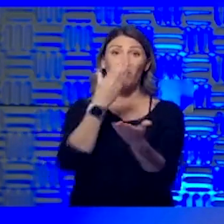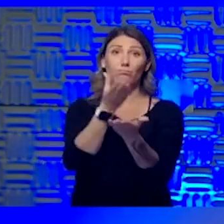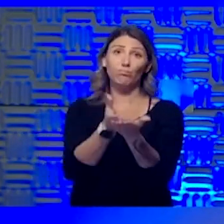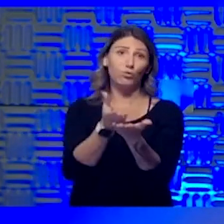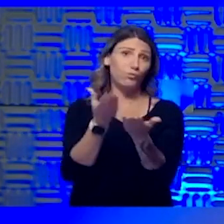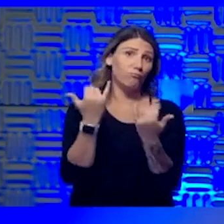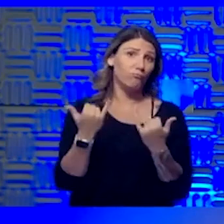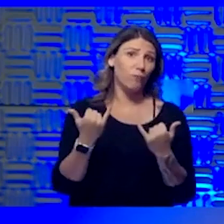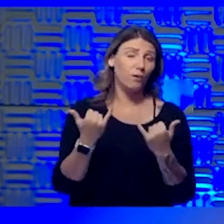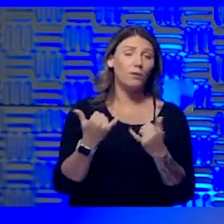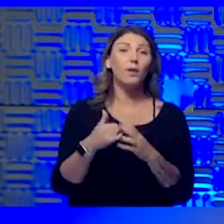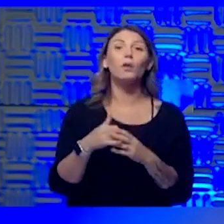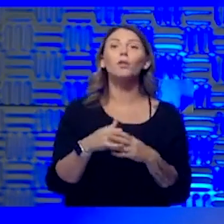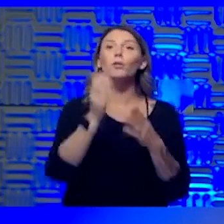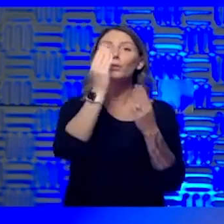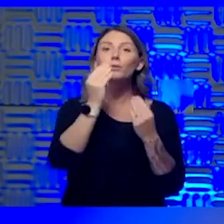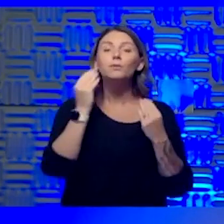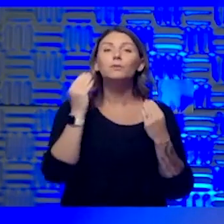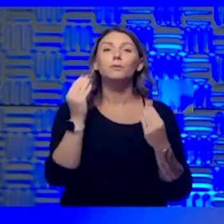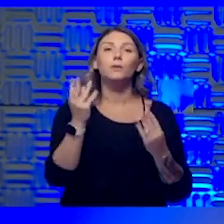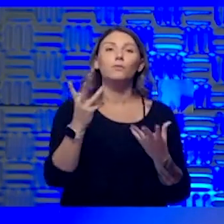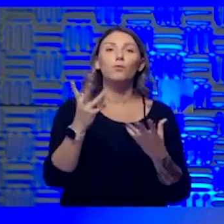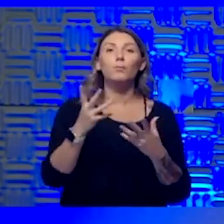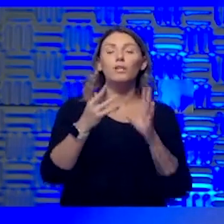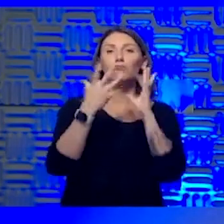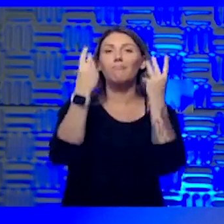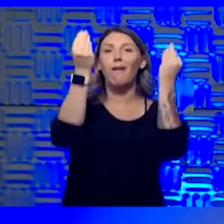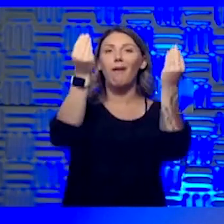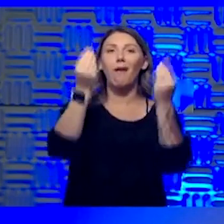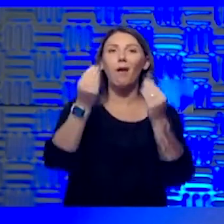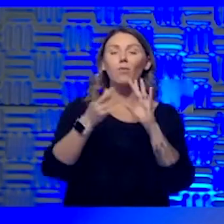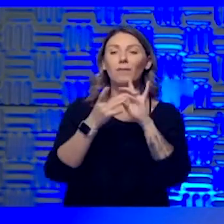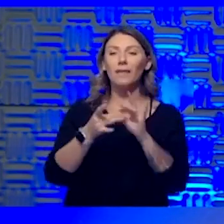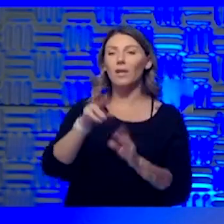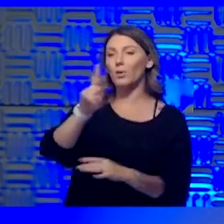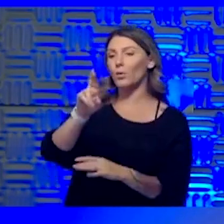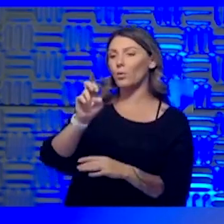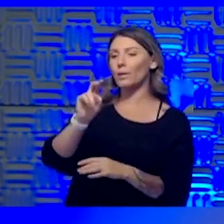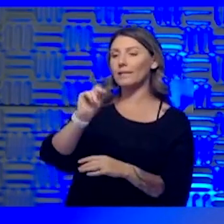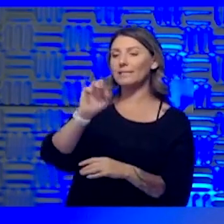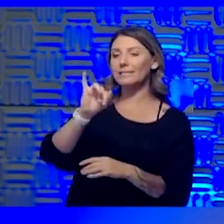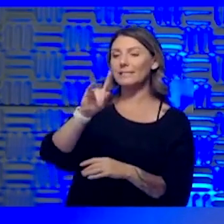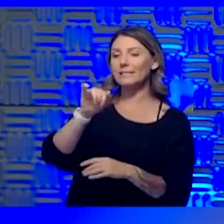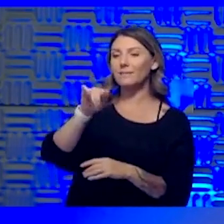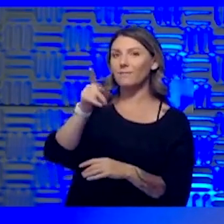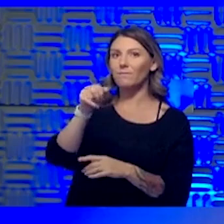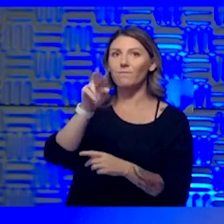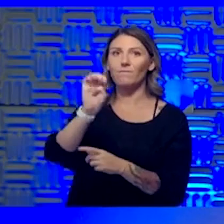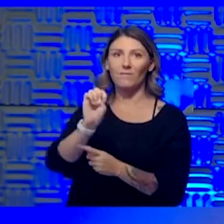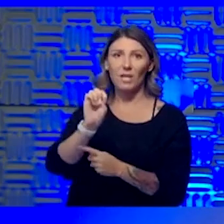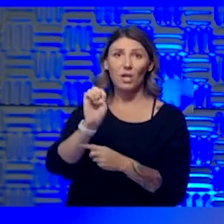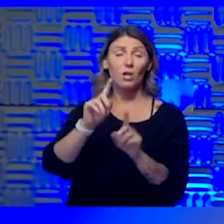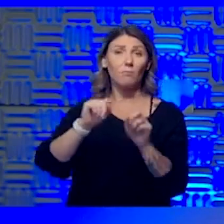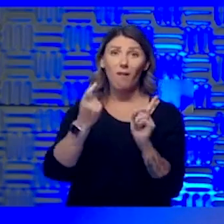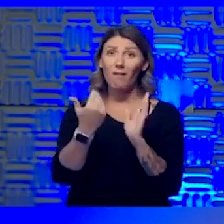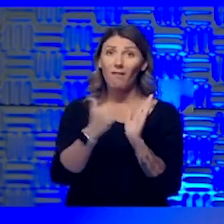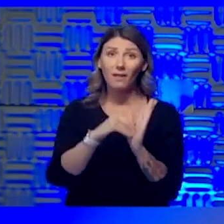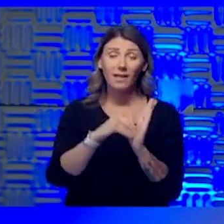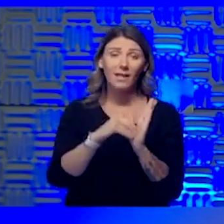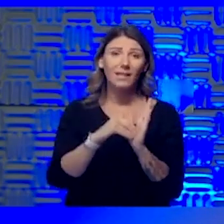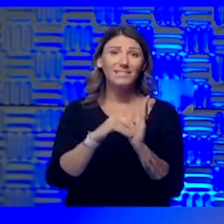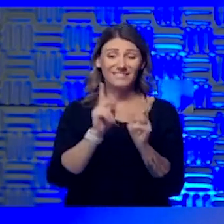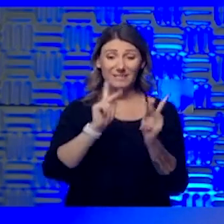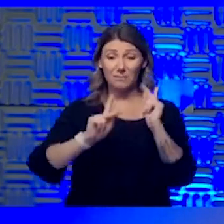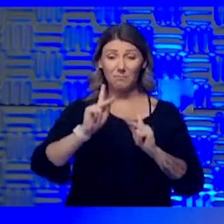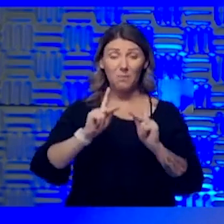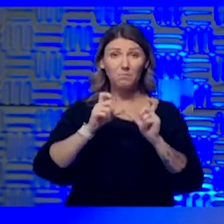is some information about remdesivir, but there are caveats out as well. So I think it's, again, the actual people giving the care and,